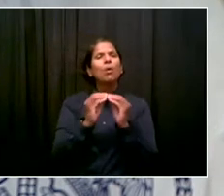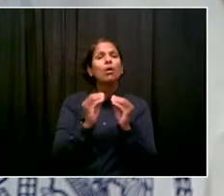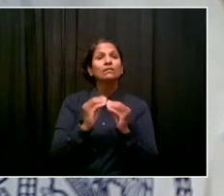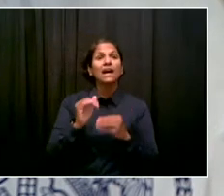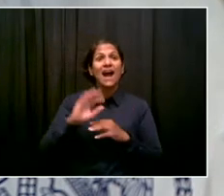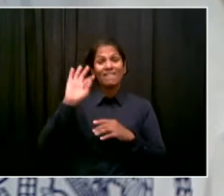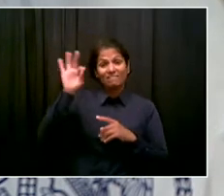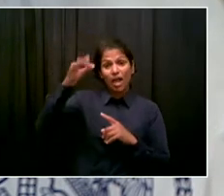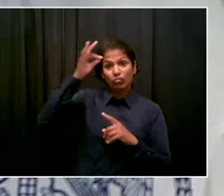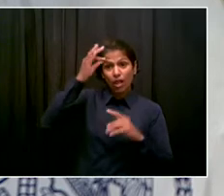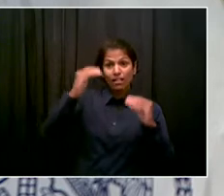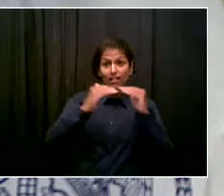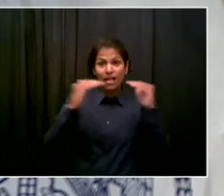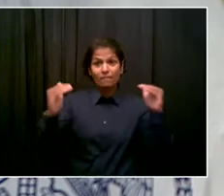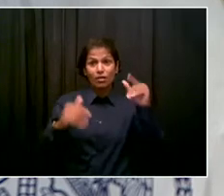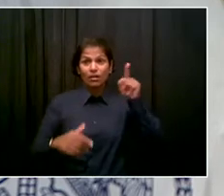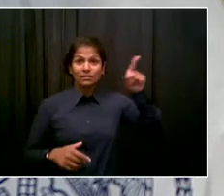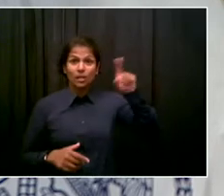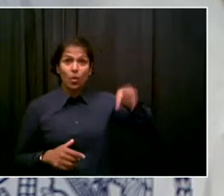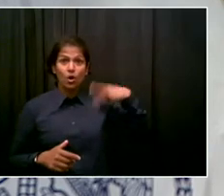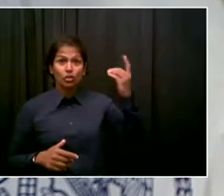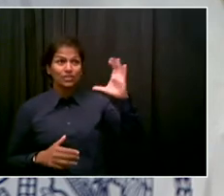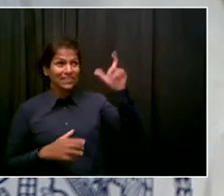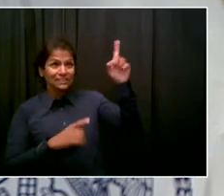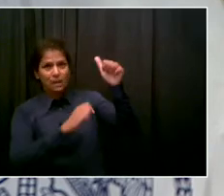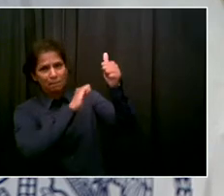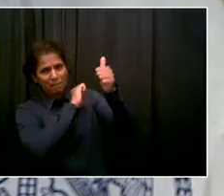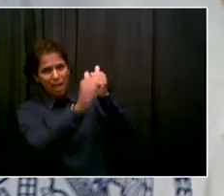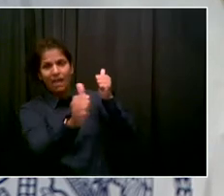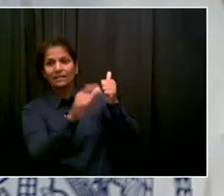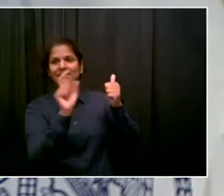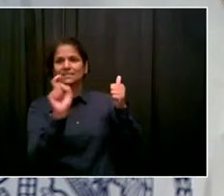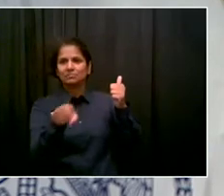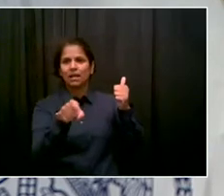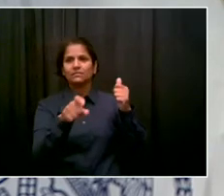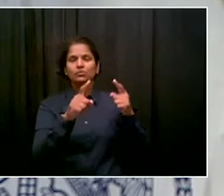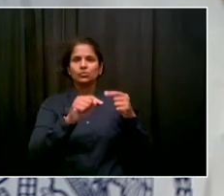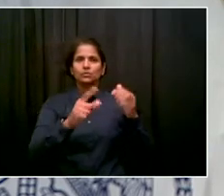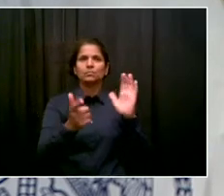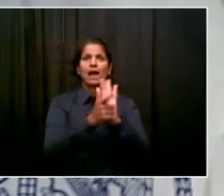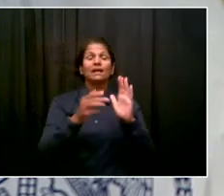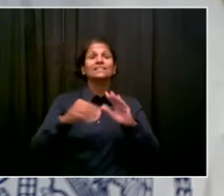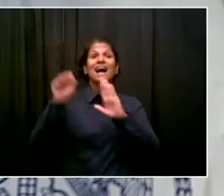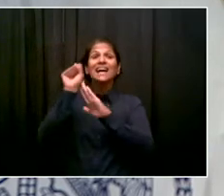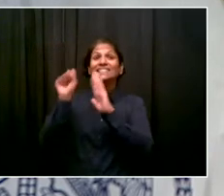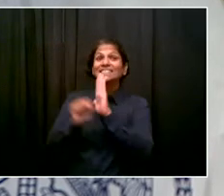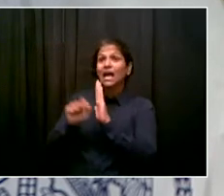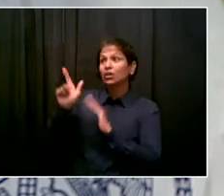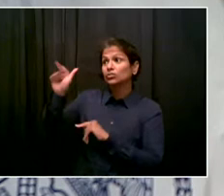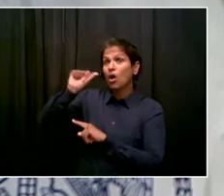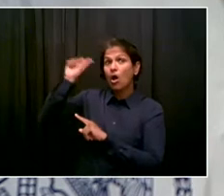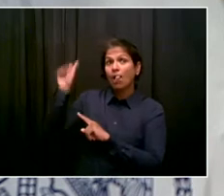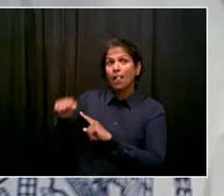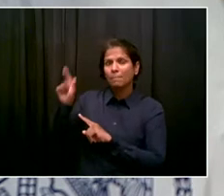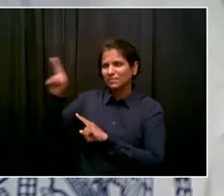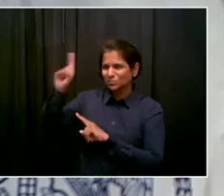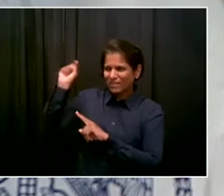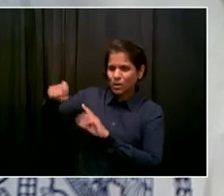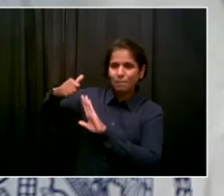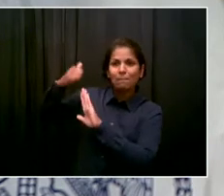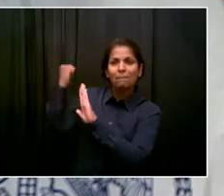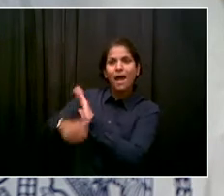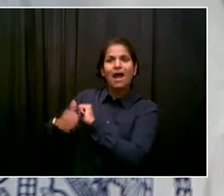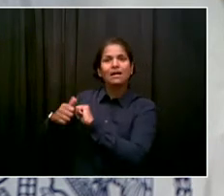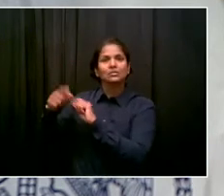guns into New York City. We need this legislation in Albany. That could happen right now, this week, to help us address parolees coming back.